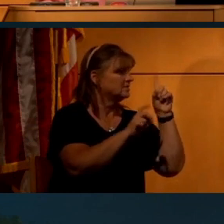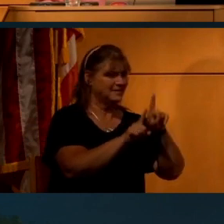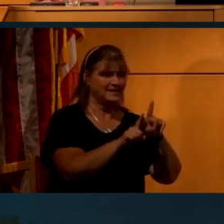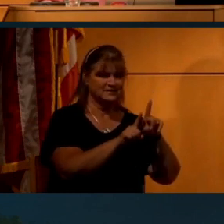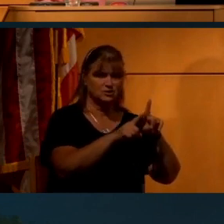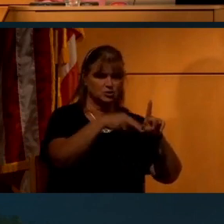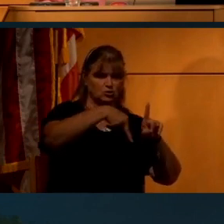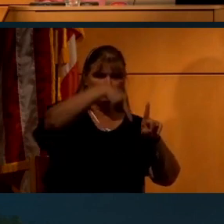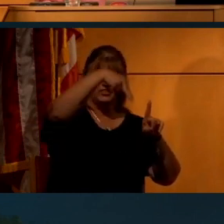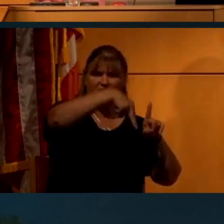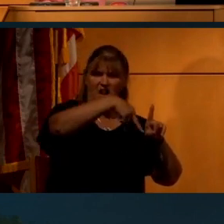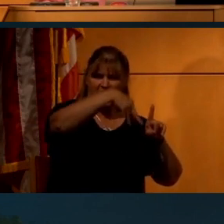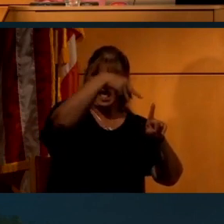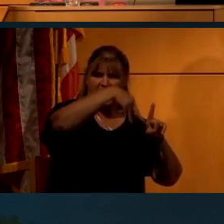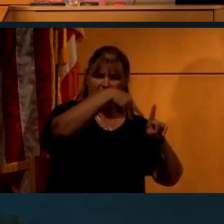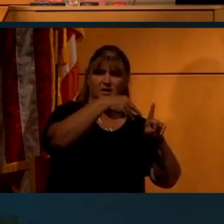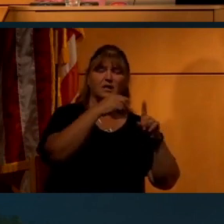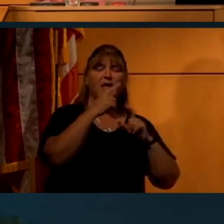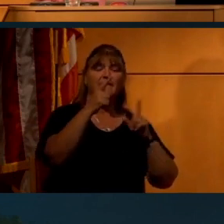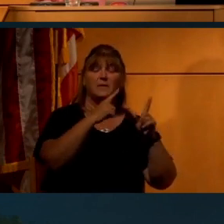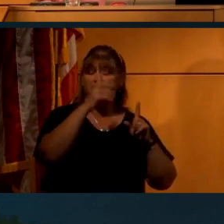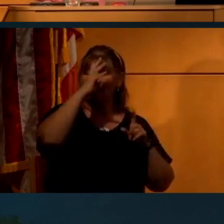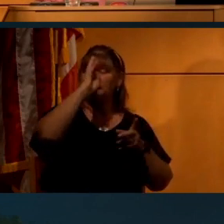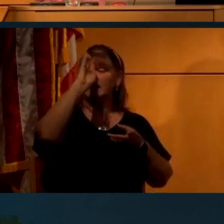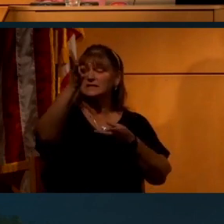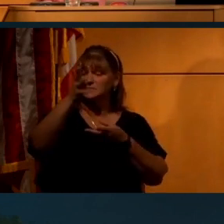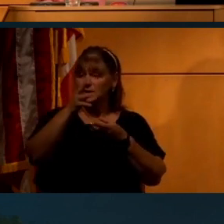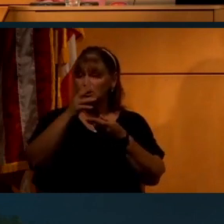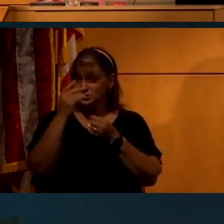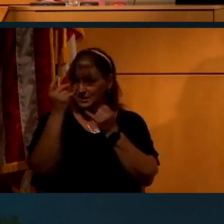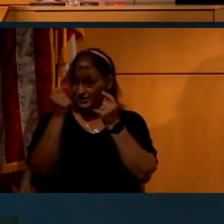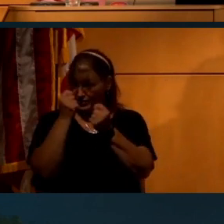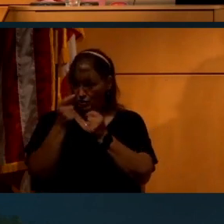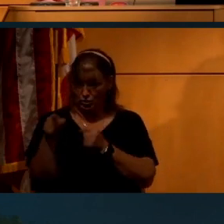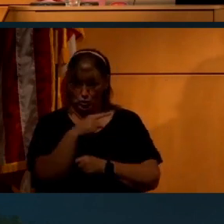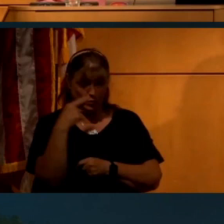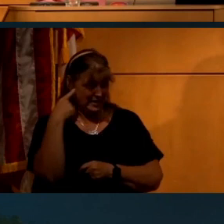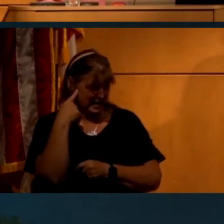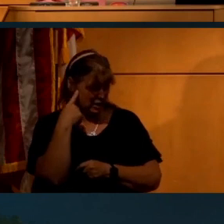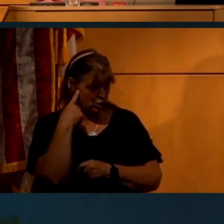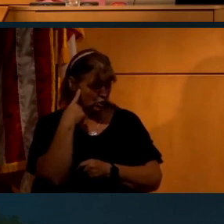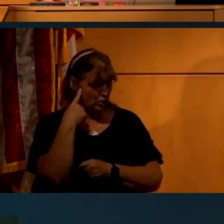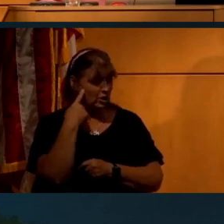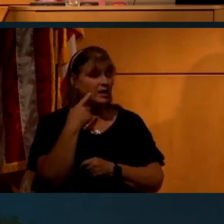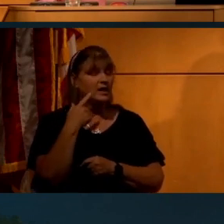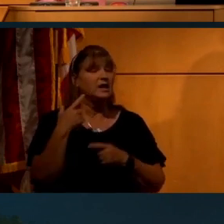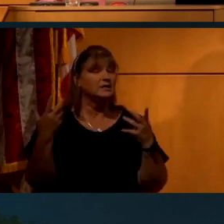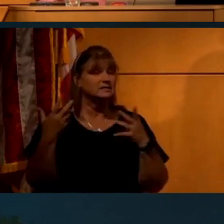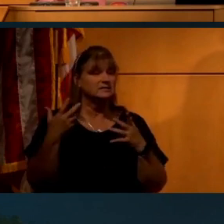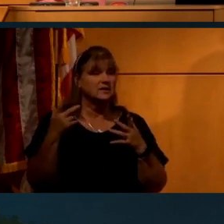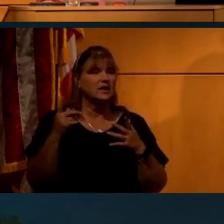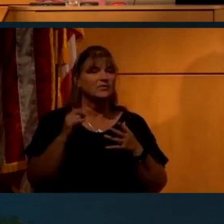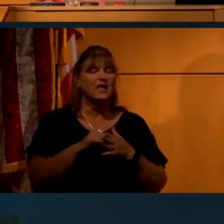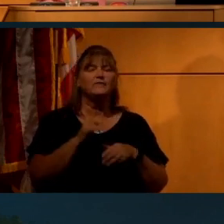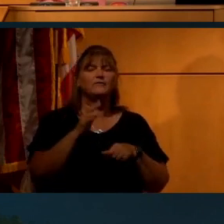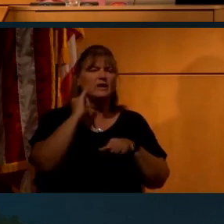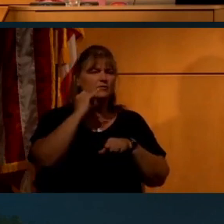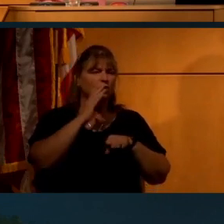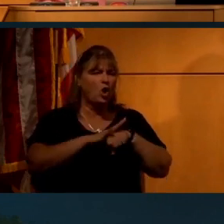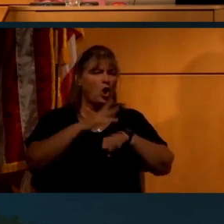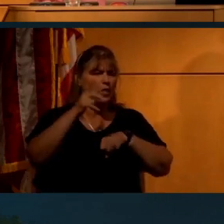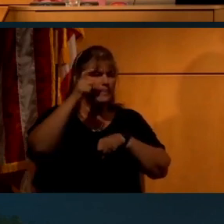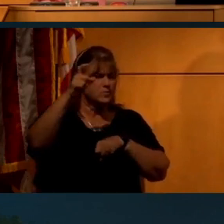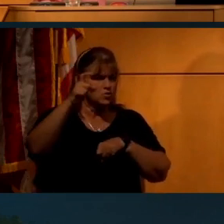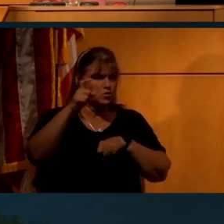the lunar lander leg. And one of the big conspiracy ideas that you hear from the moon hoax folks is, if you're on the moon